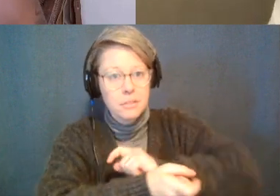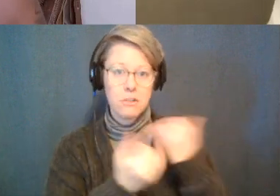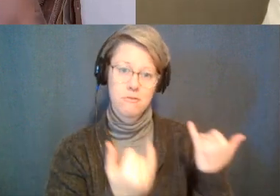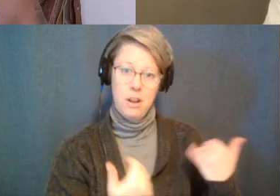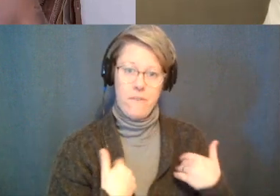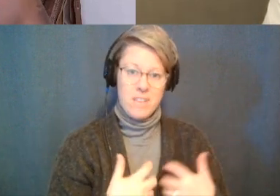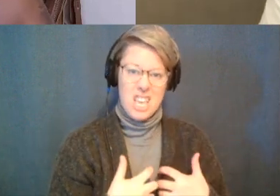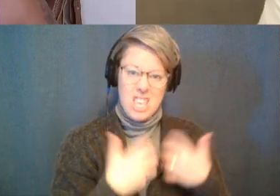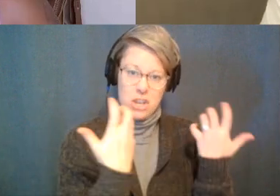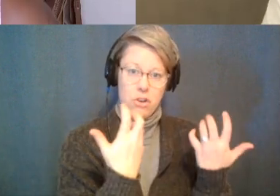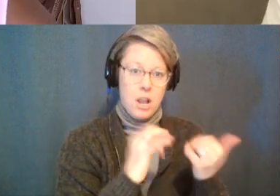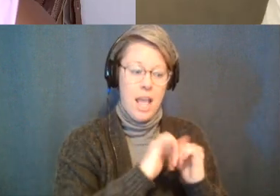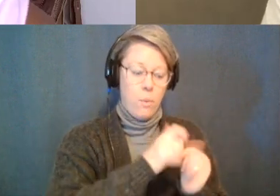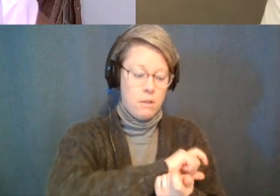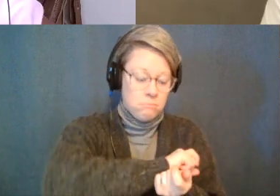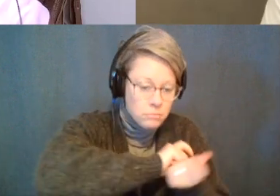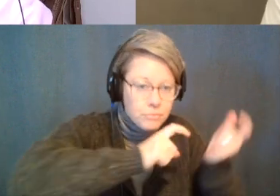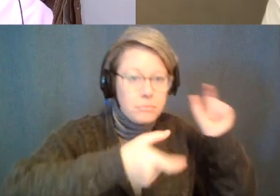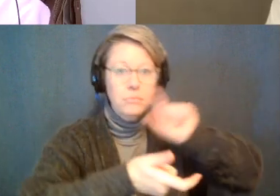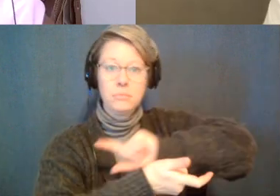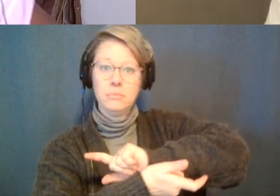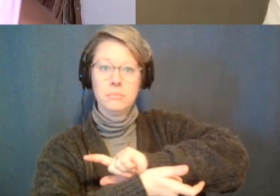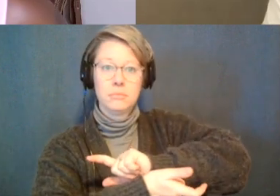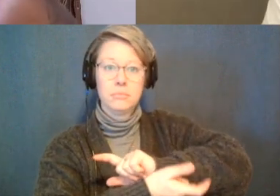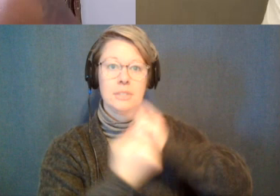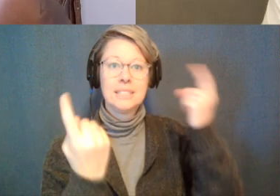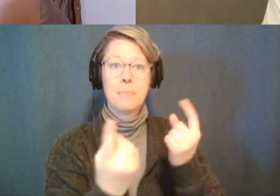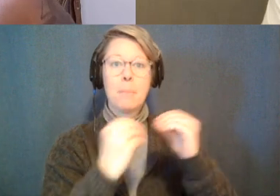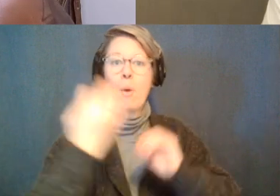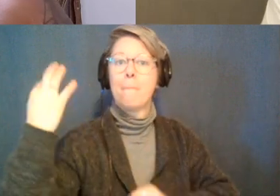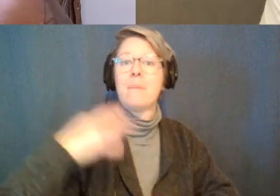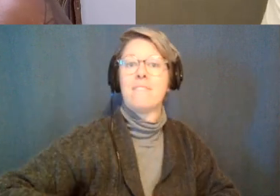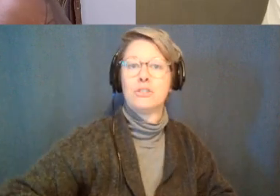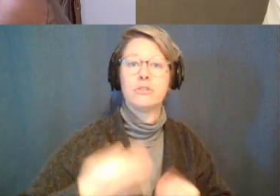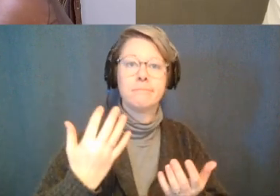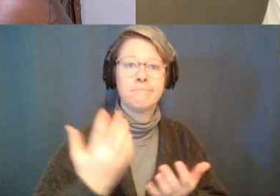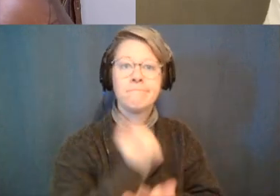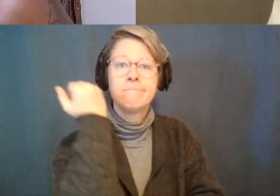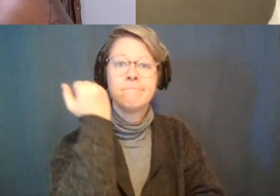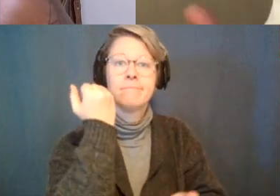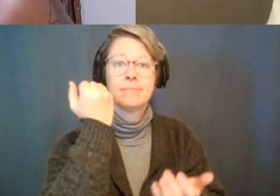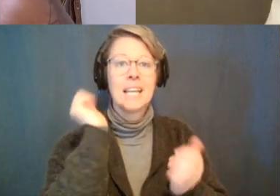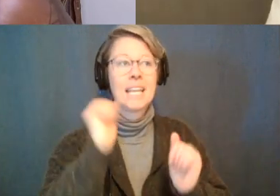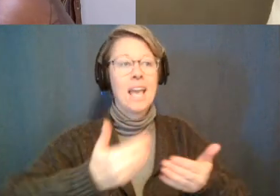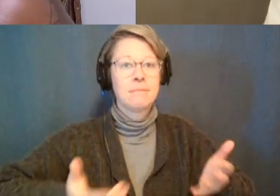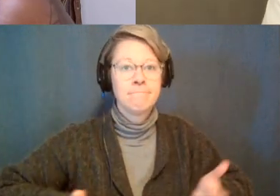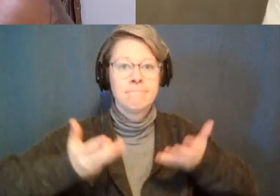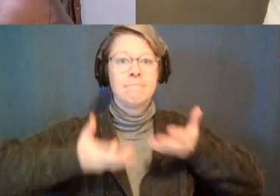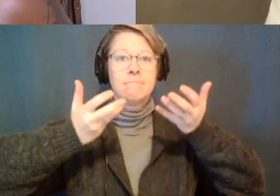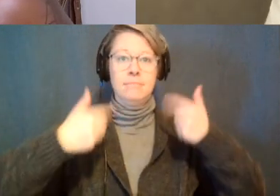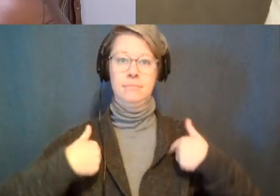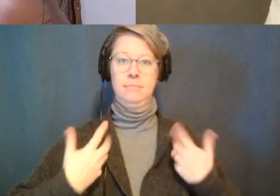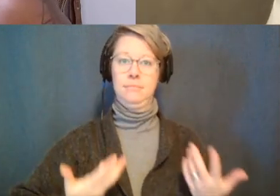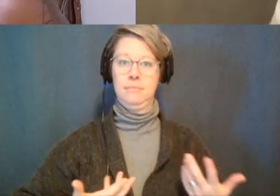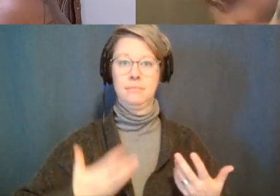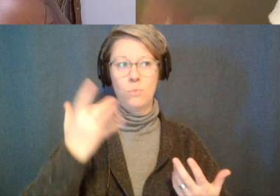convert this into something that is more useful and is going to in fact raise my vibration because the